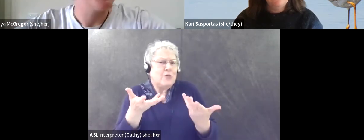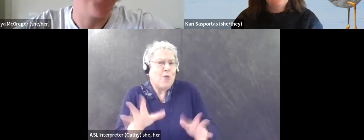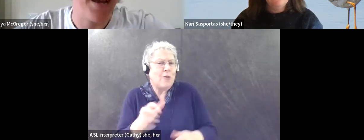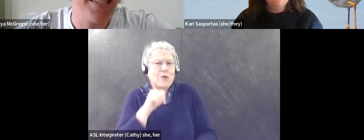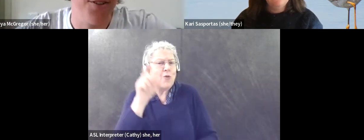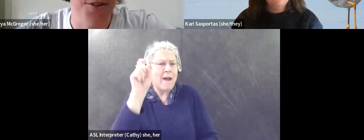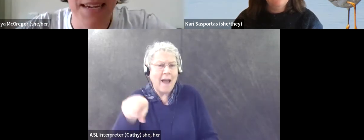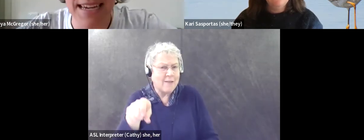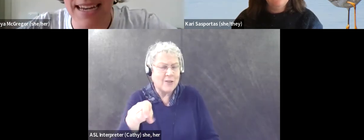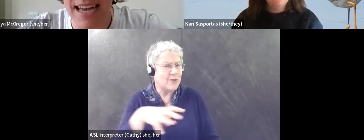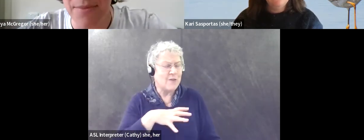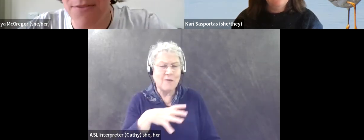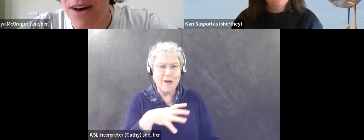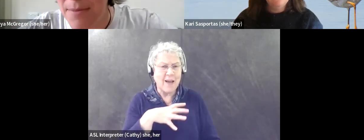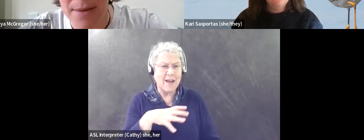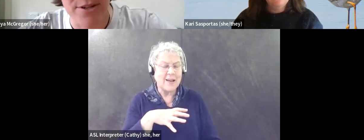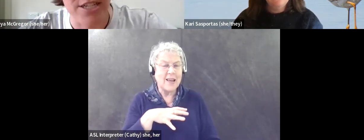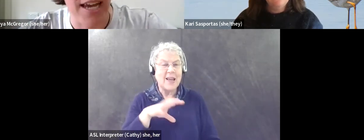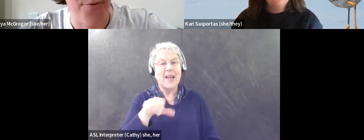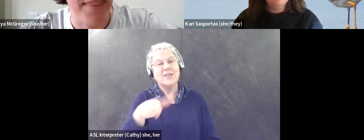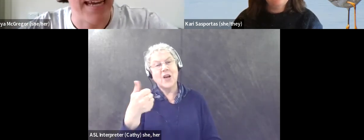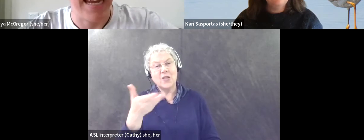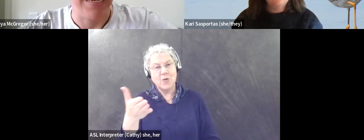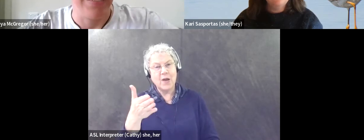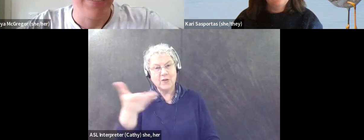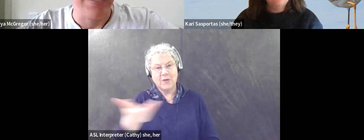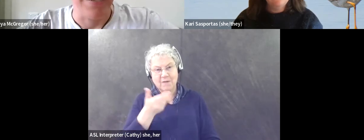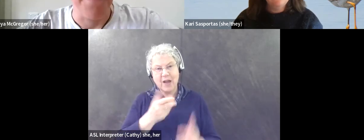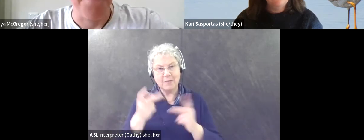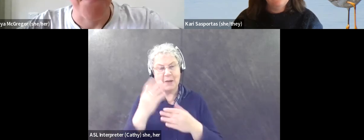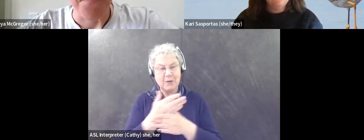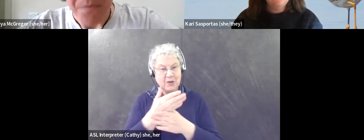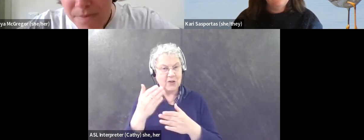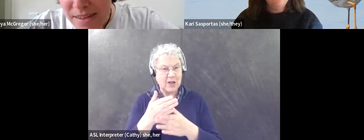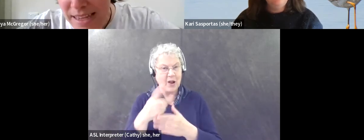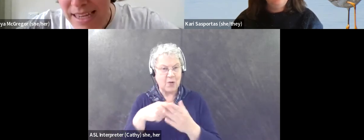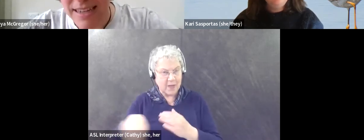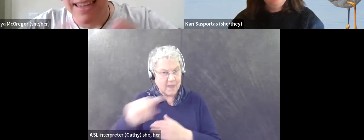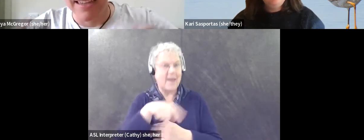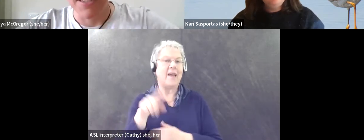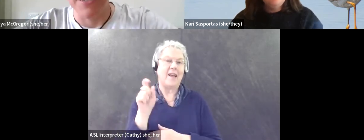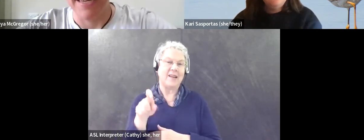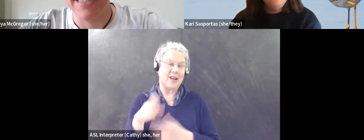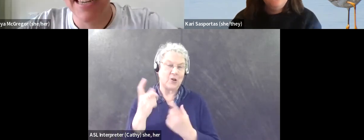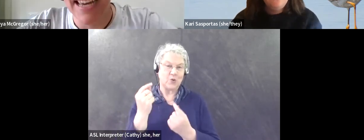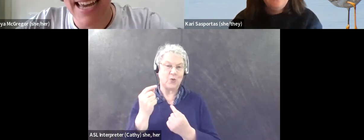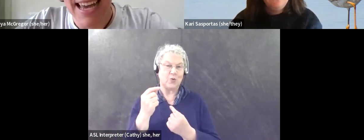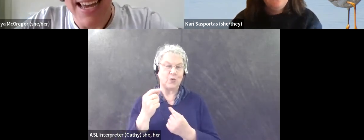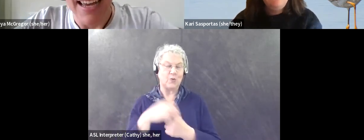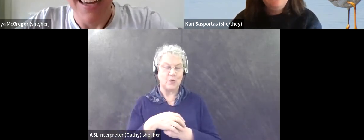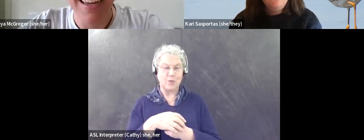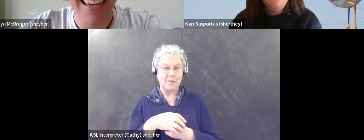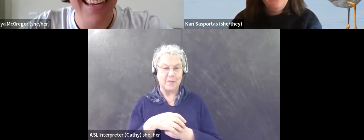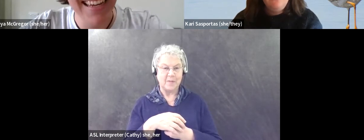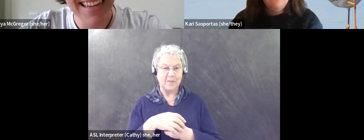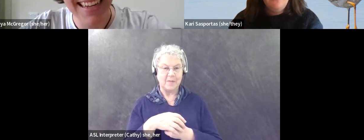to. So that's another way to, um, invite people to share what they need, um, in, in this context. Yeah.